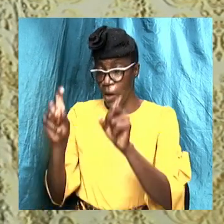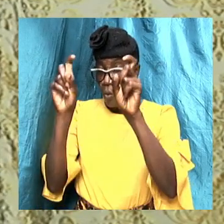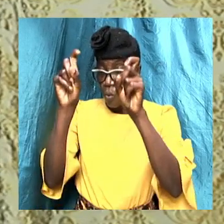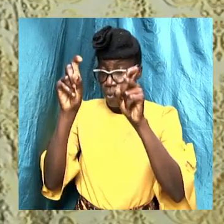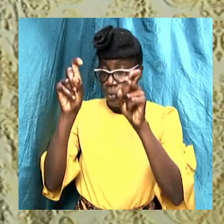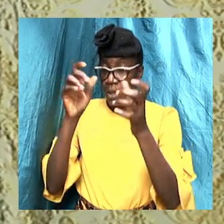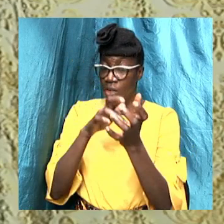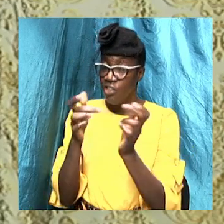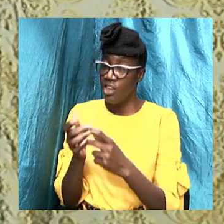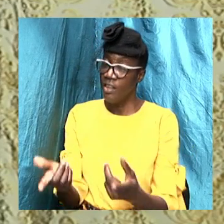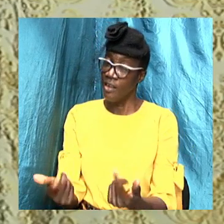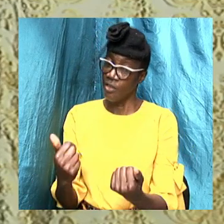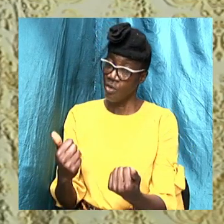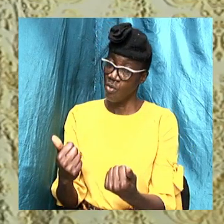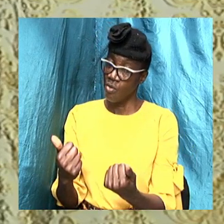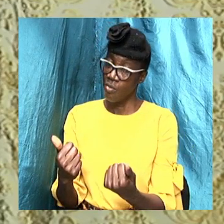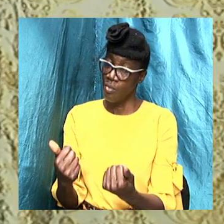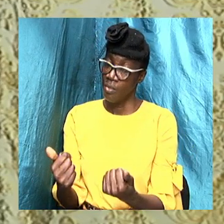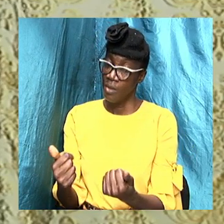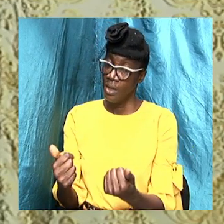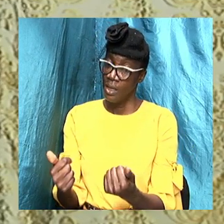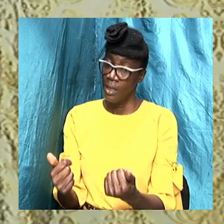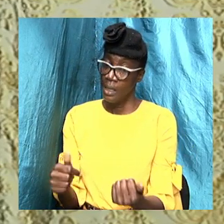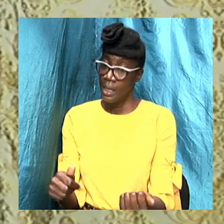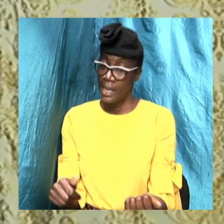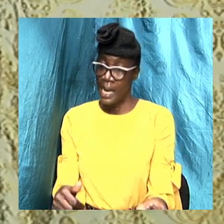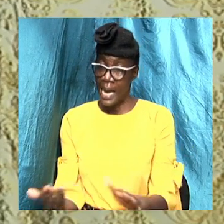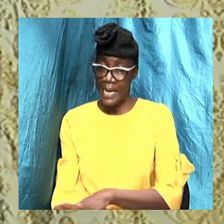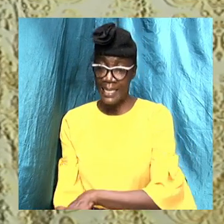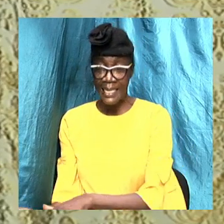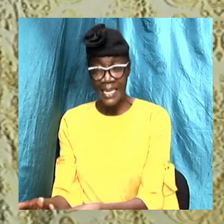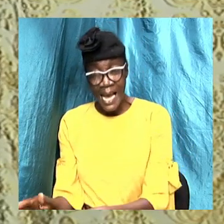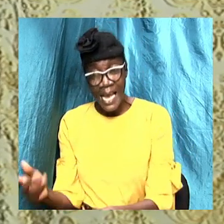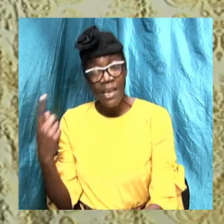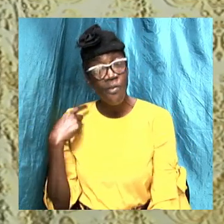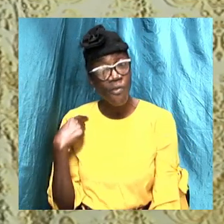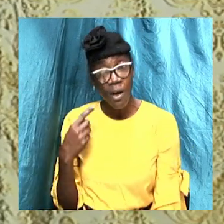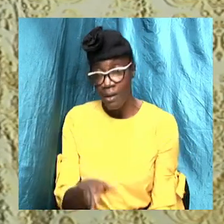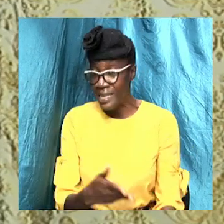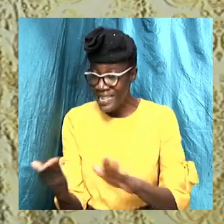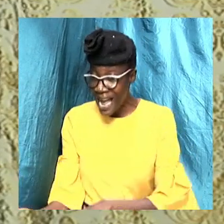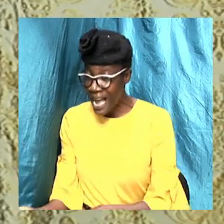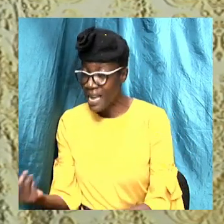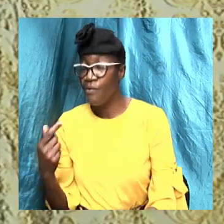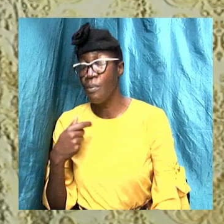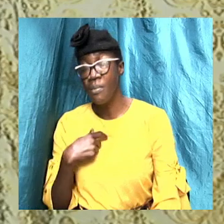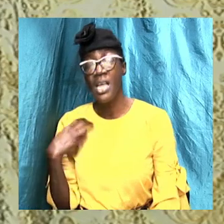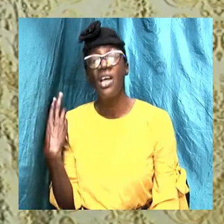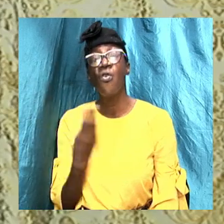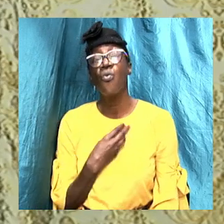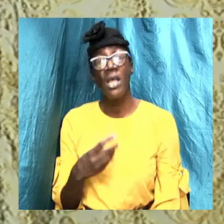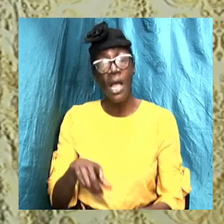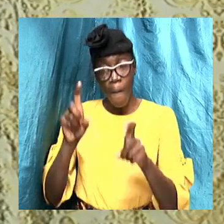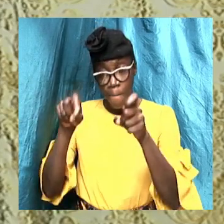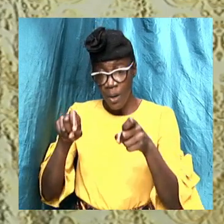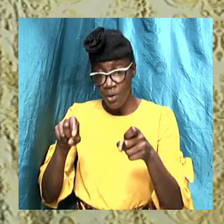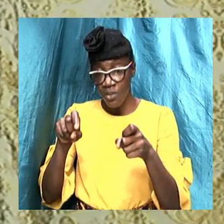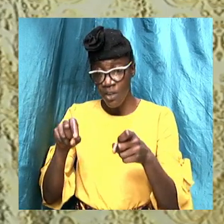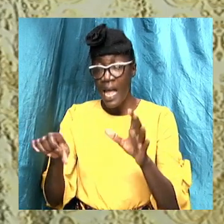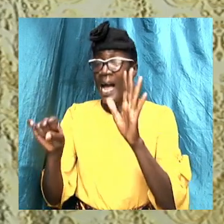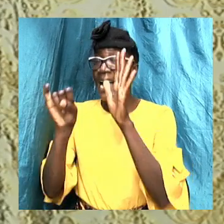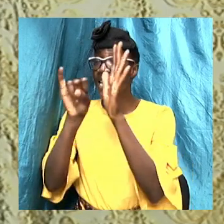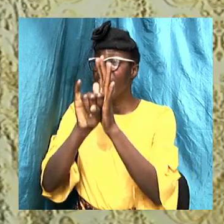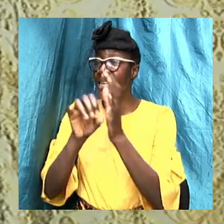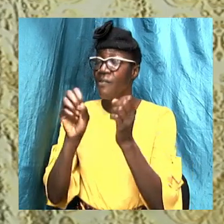Jesus came and he died for us and we must be identified with the